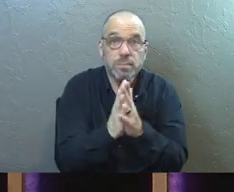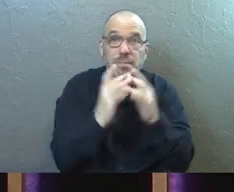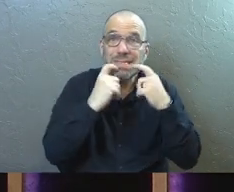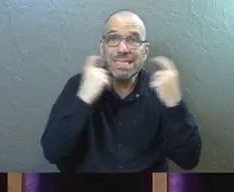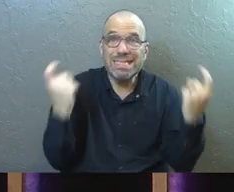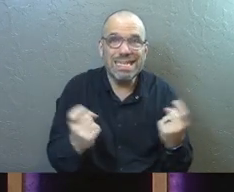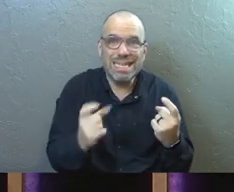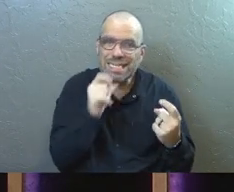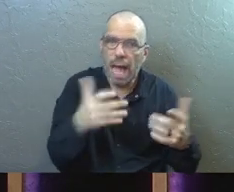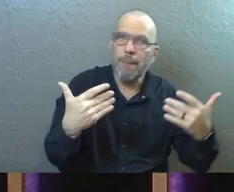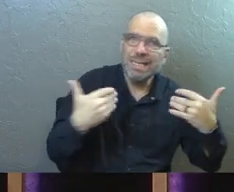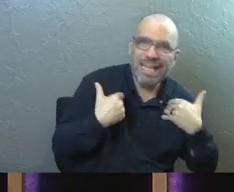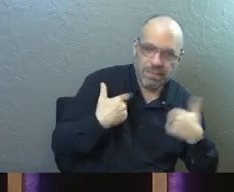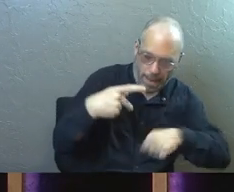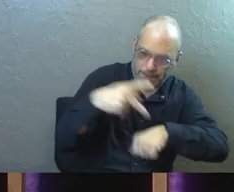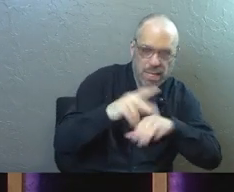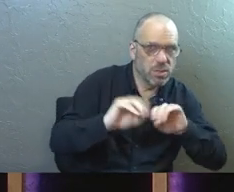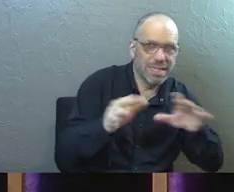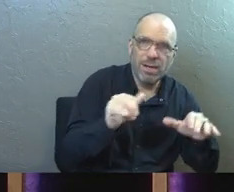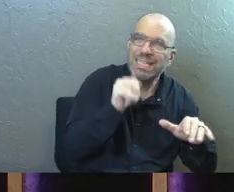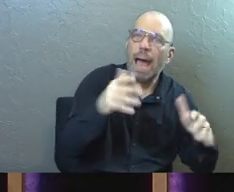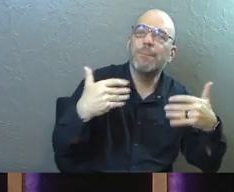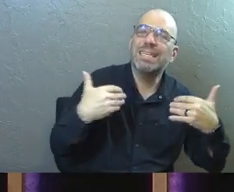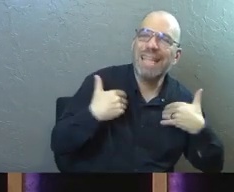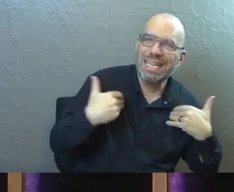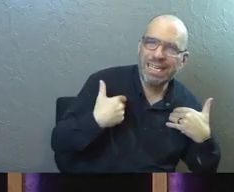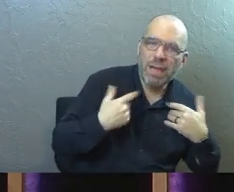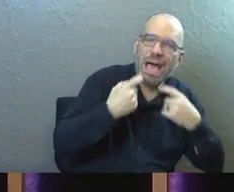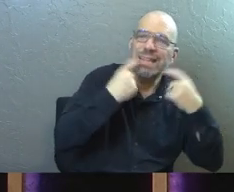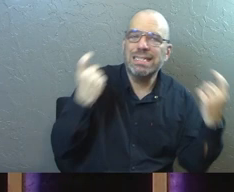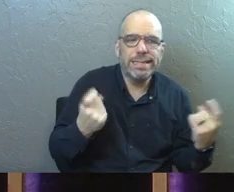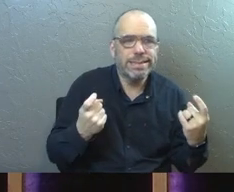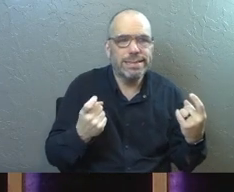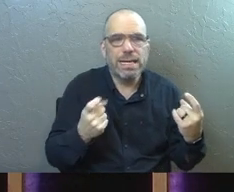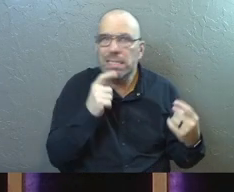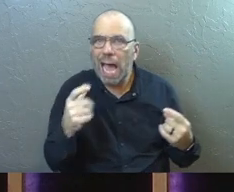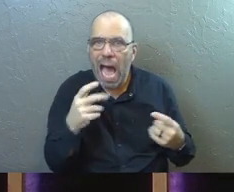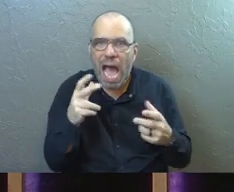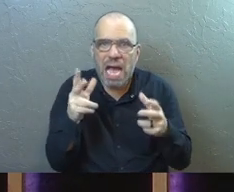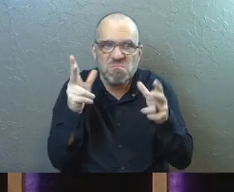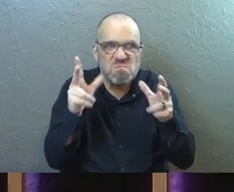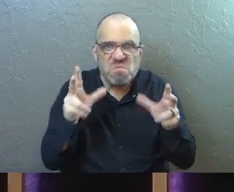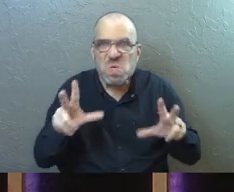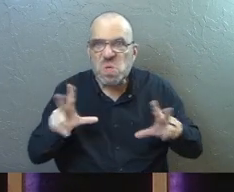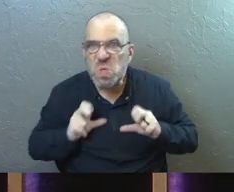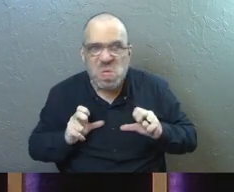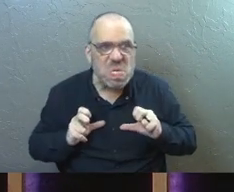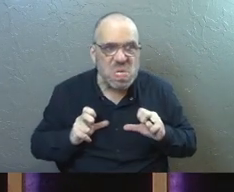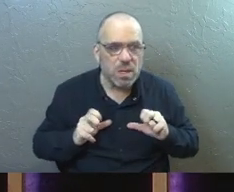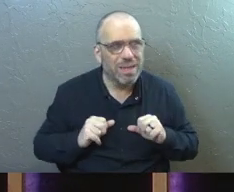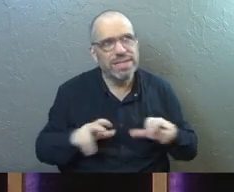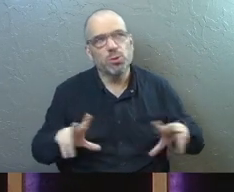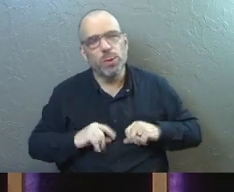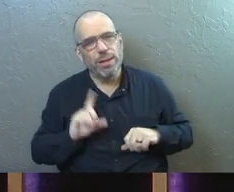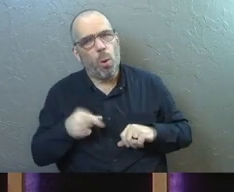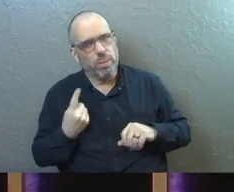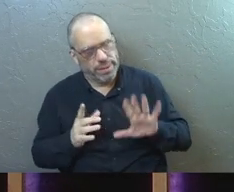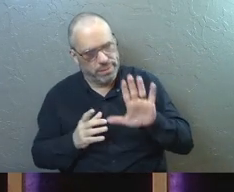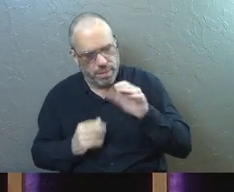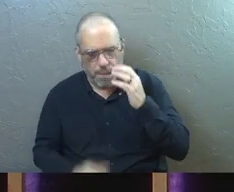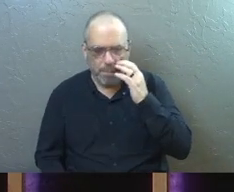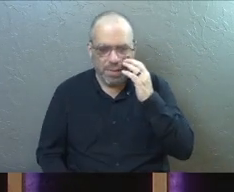sin is not possessiveness. Peter is clear. The sin is not about greed, at least not greed alone.